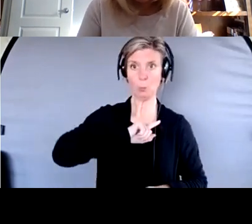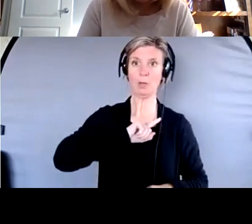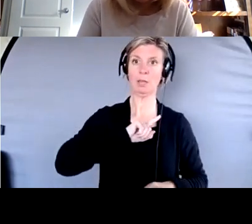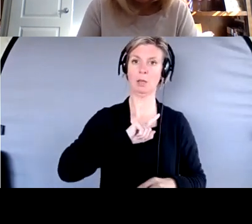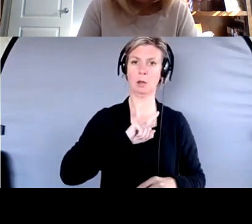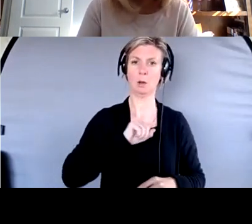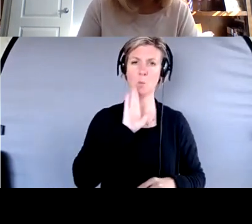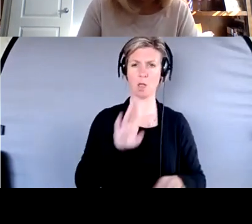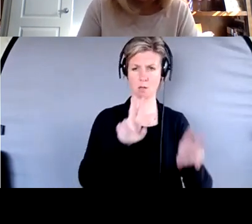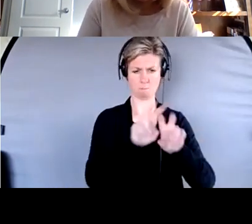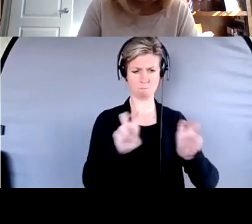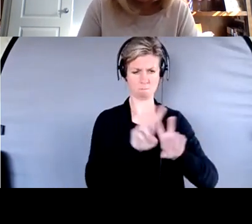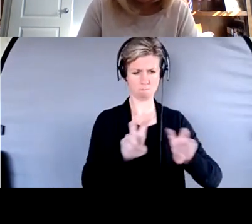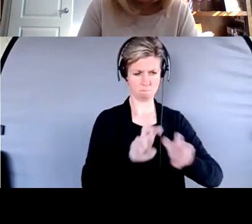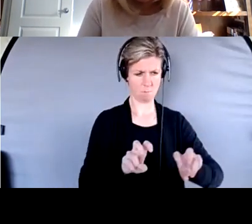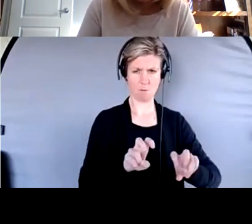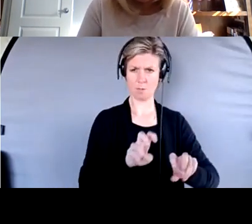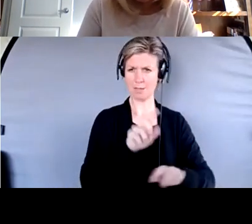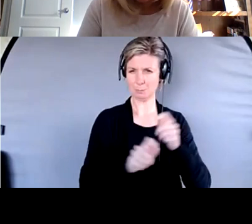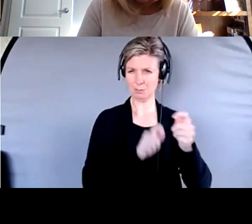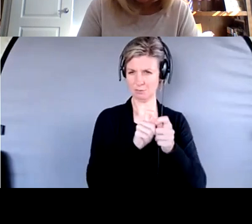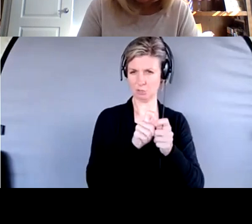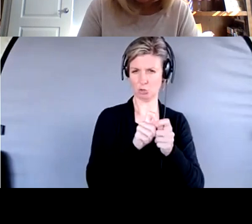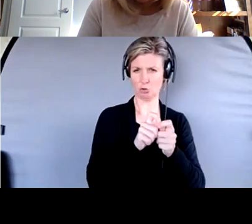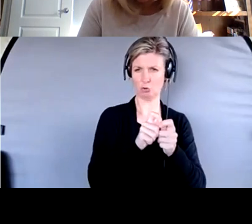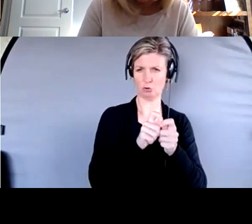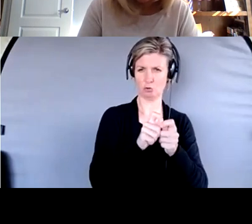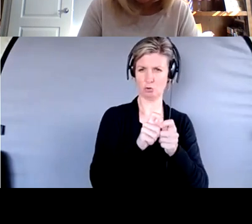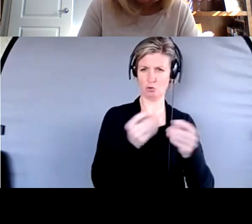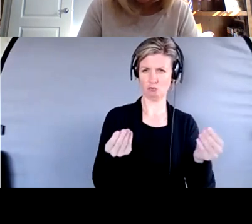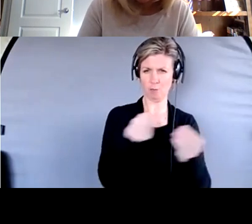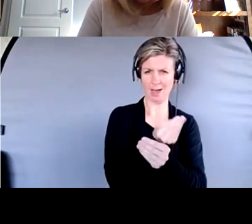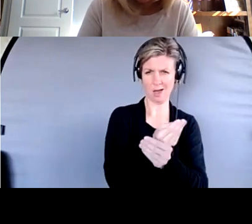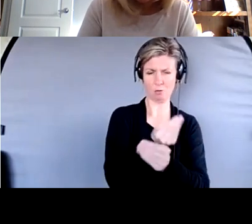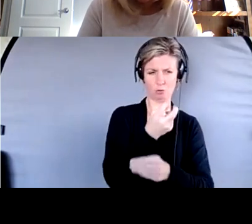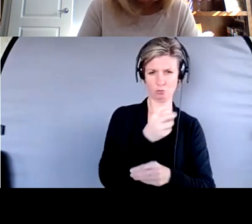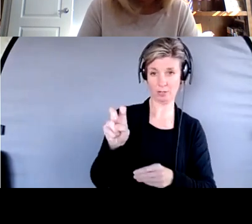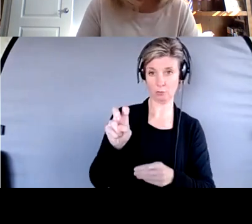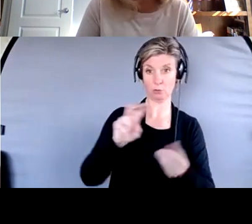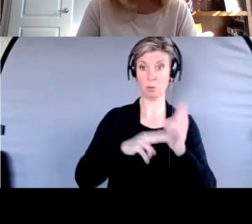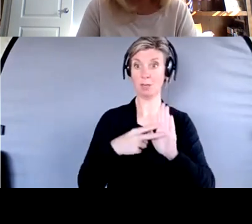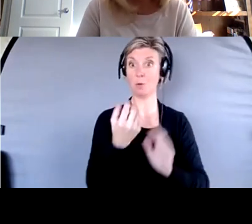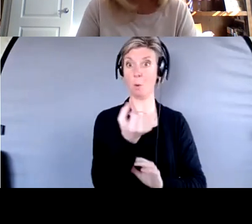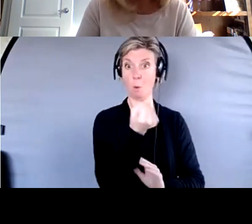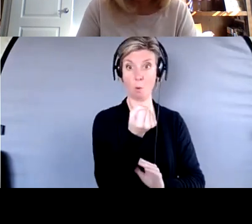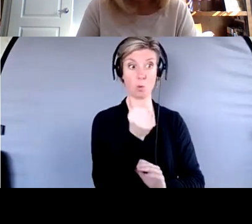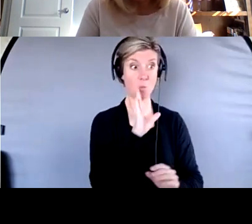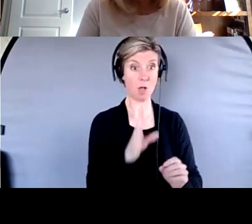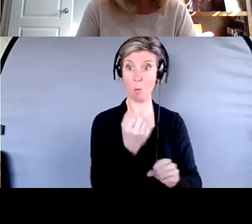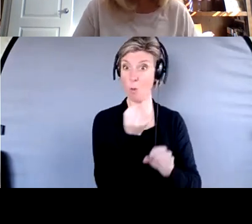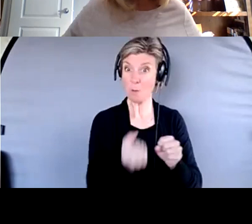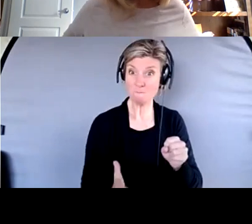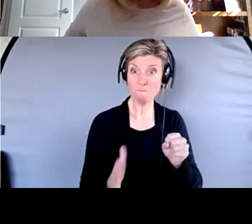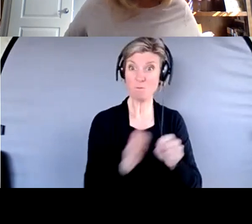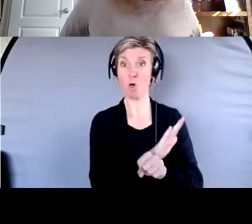or transfer. And, um, and it's not intended to be a hold on an entire account. You know, some, just because there's